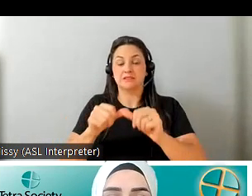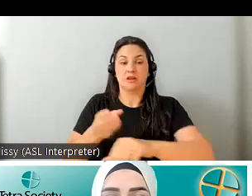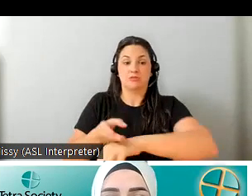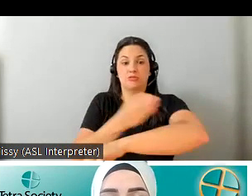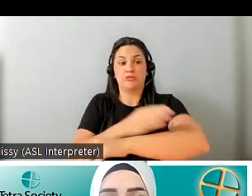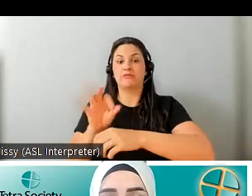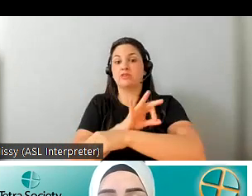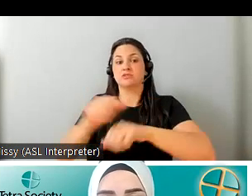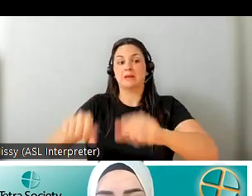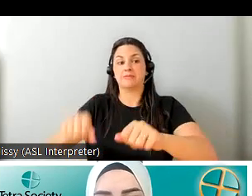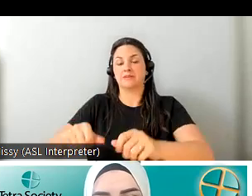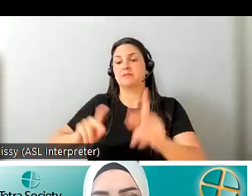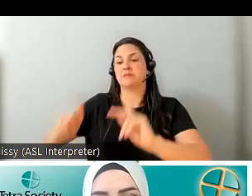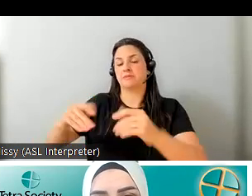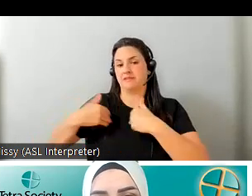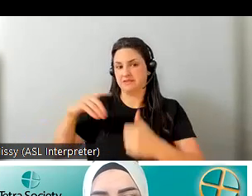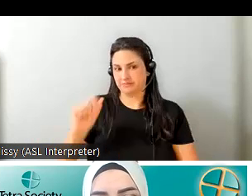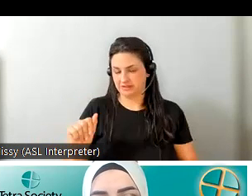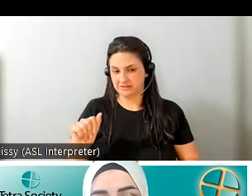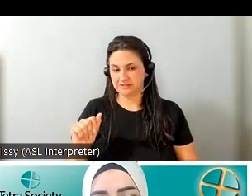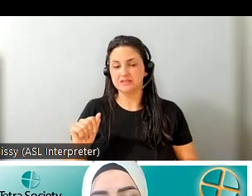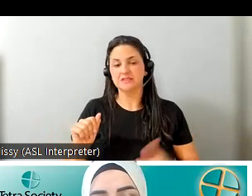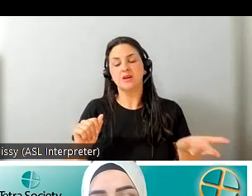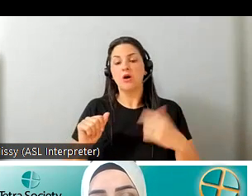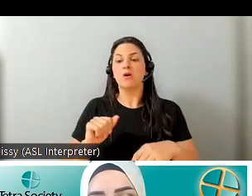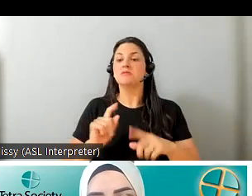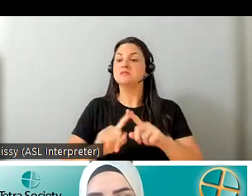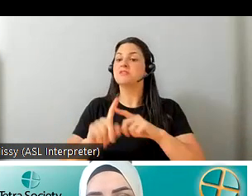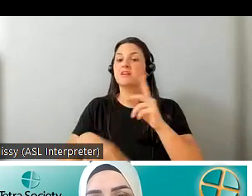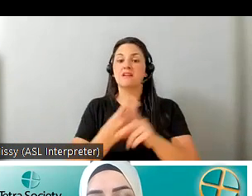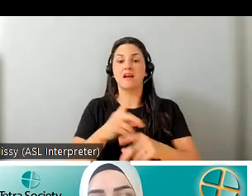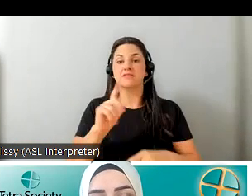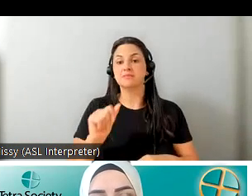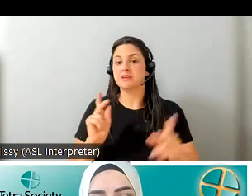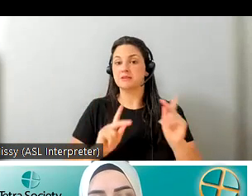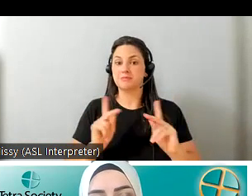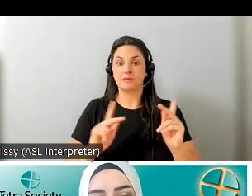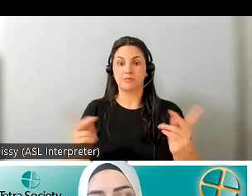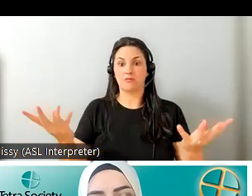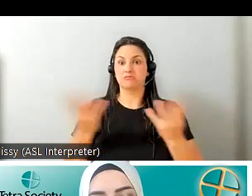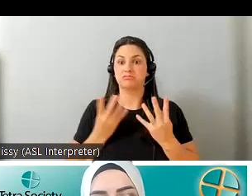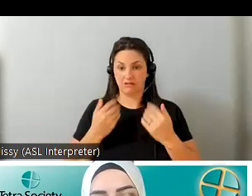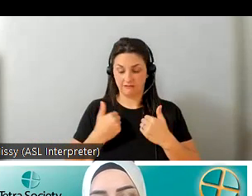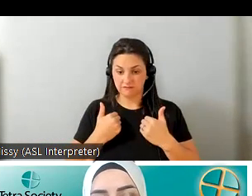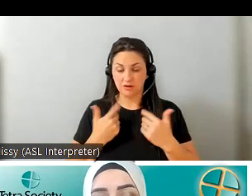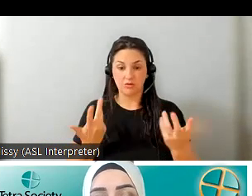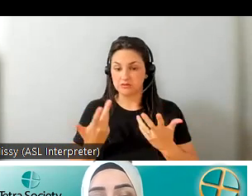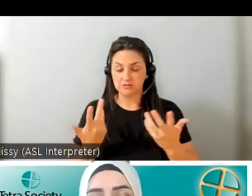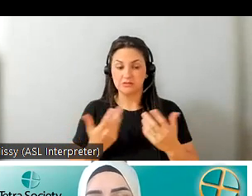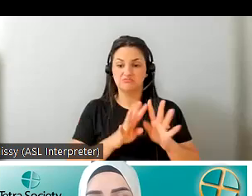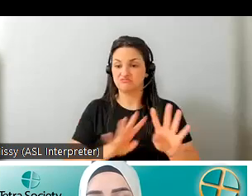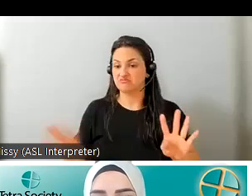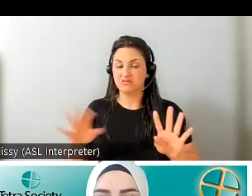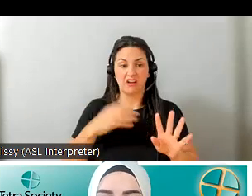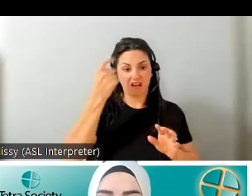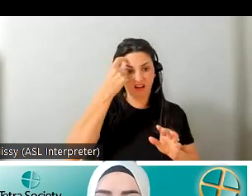capabilities of persons with disabilities so the type of disabilities we see individuals that come through us um it could vary from